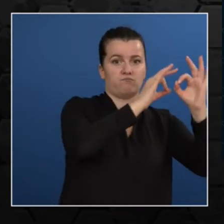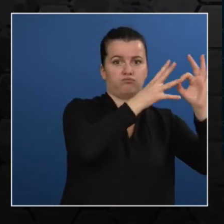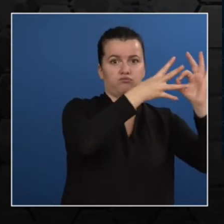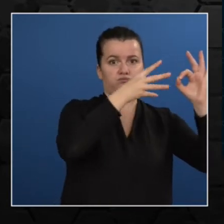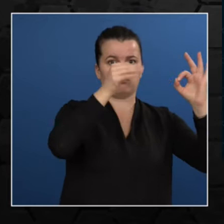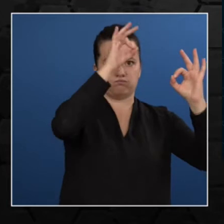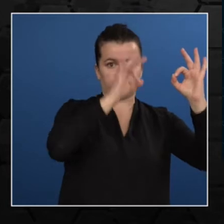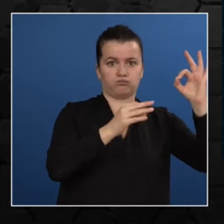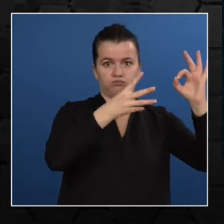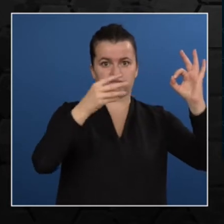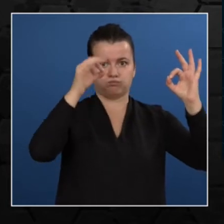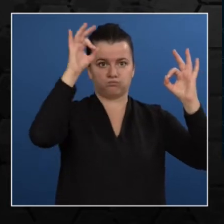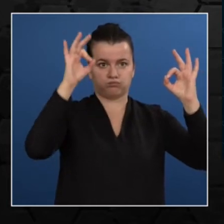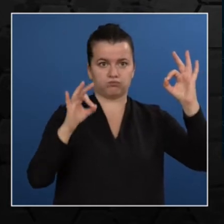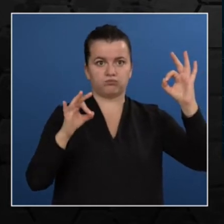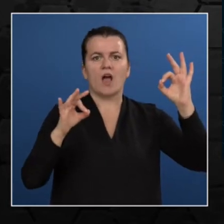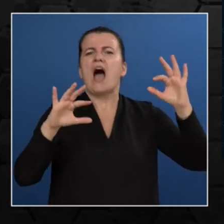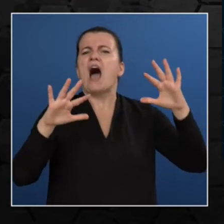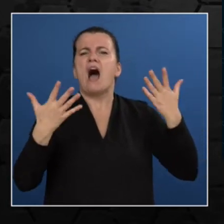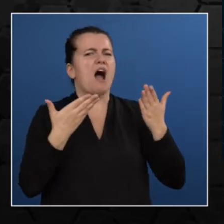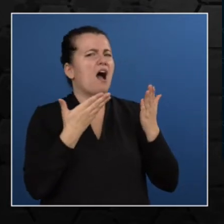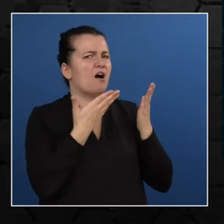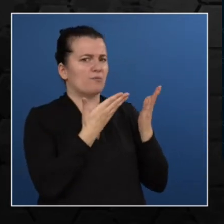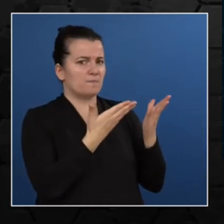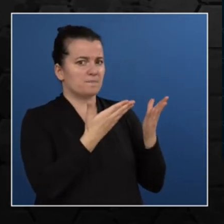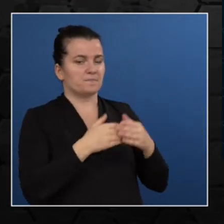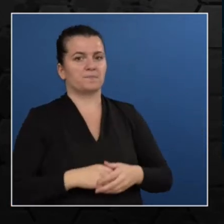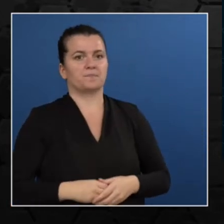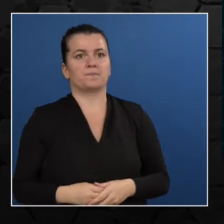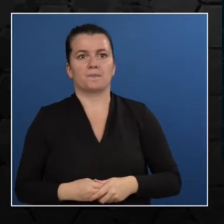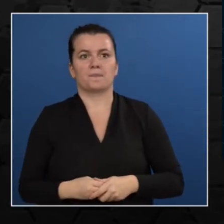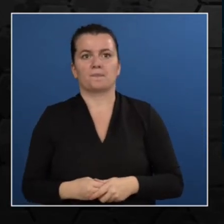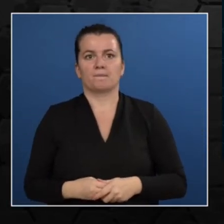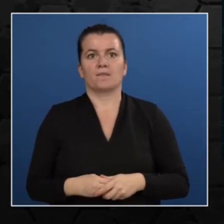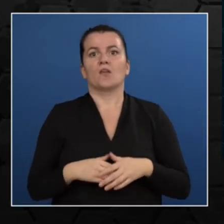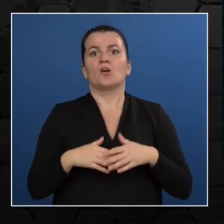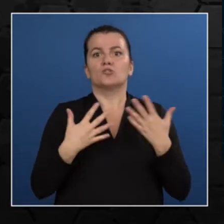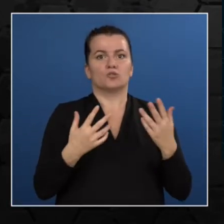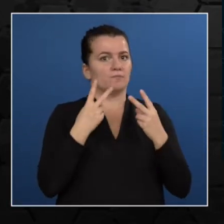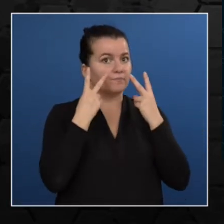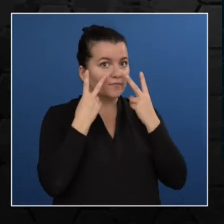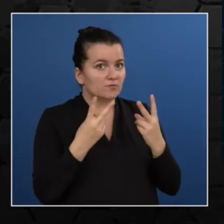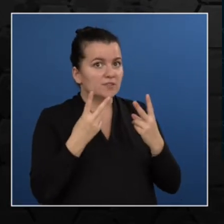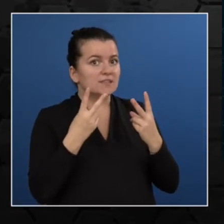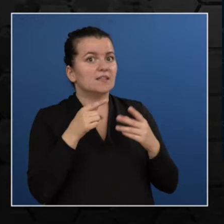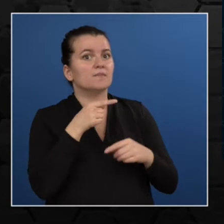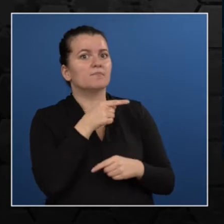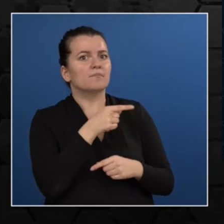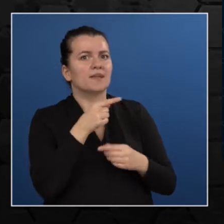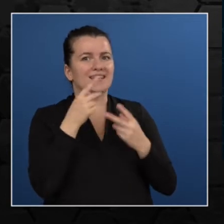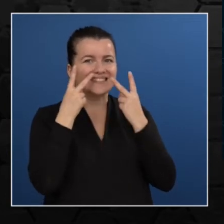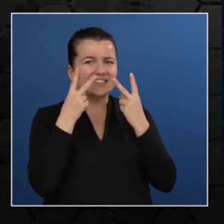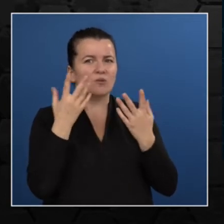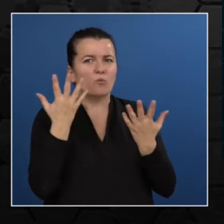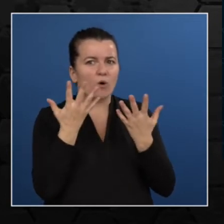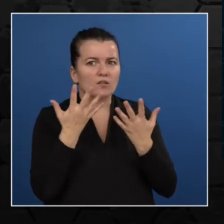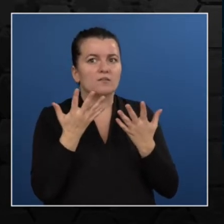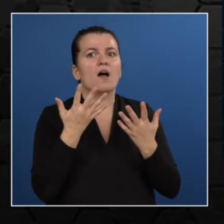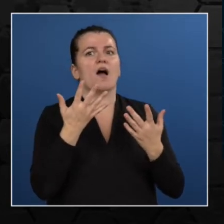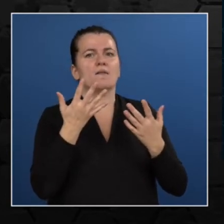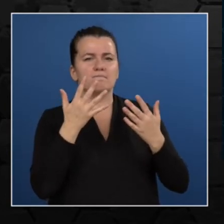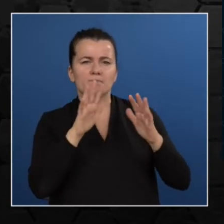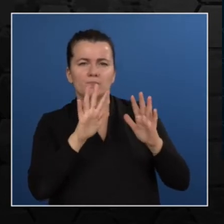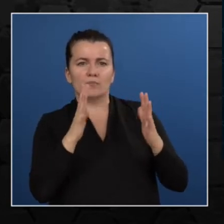this works is that we're first going to perform the feed forward. So feed forward is the same thing which I had